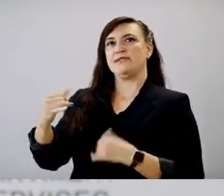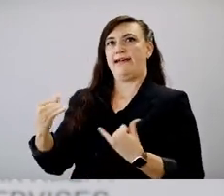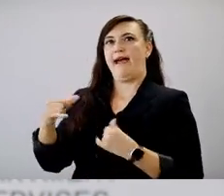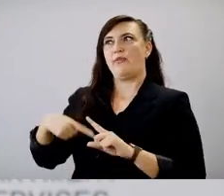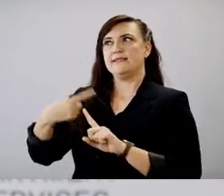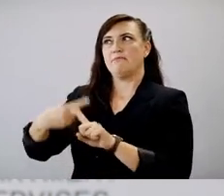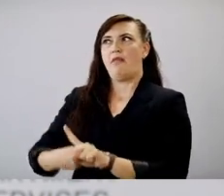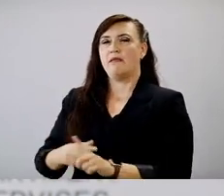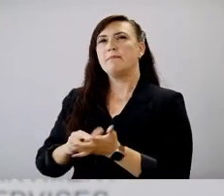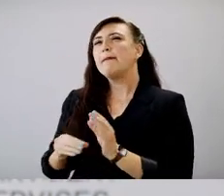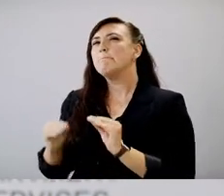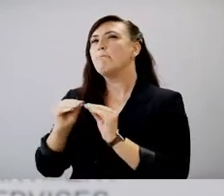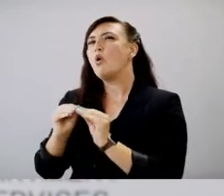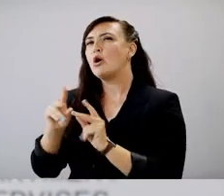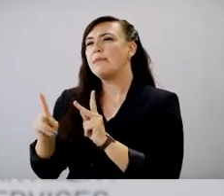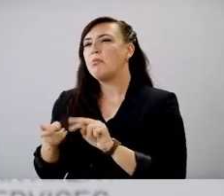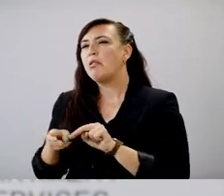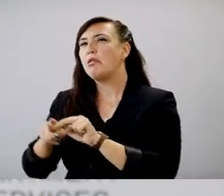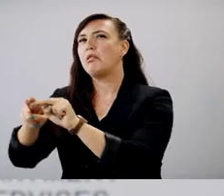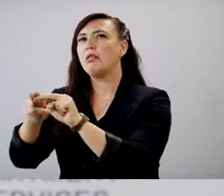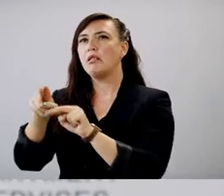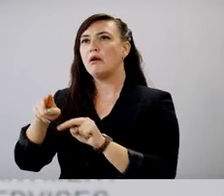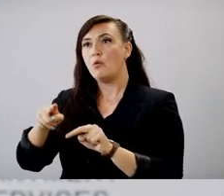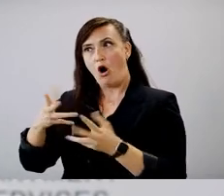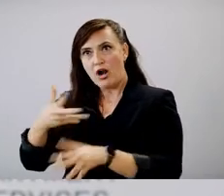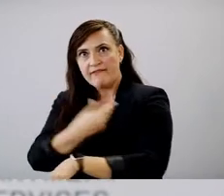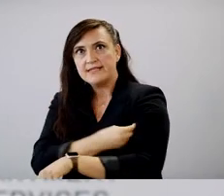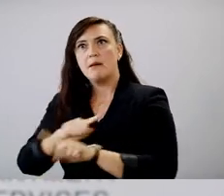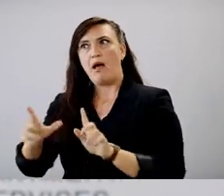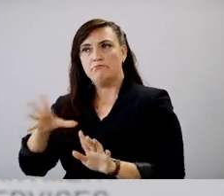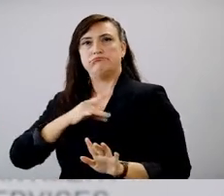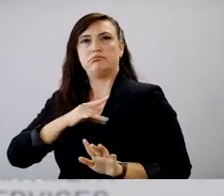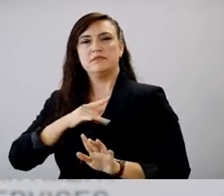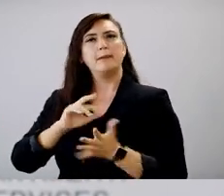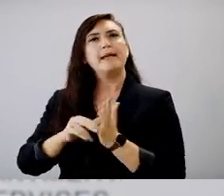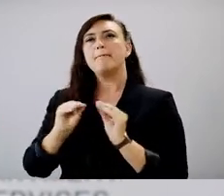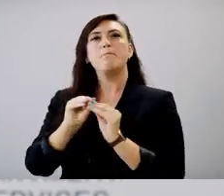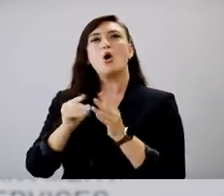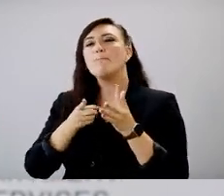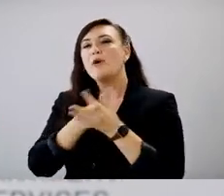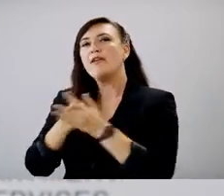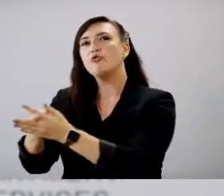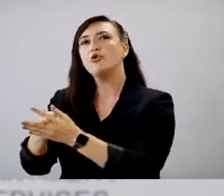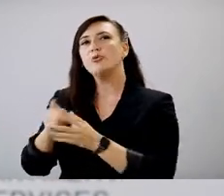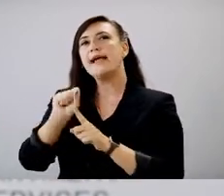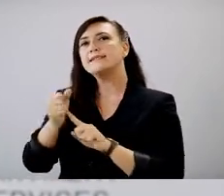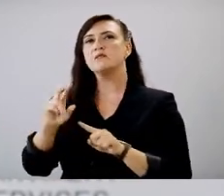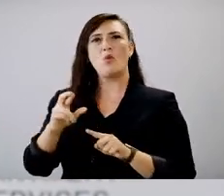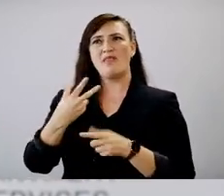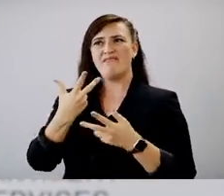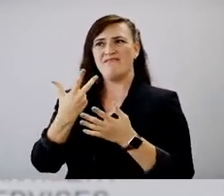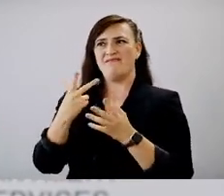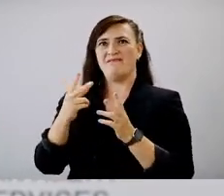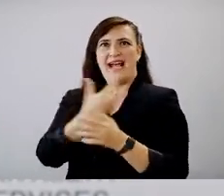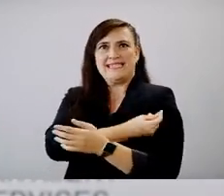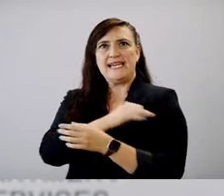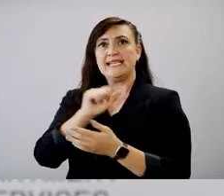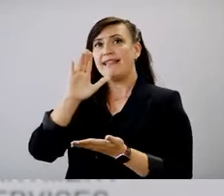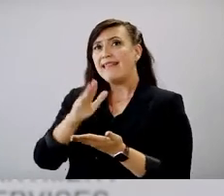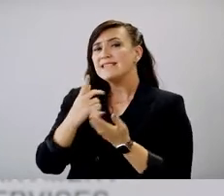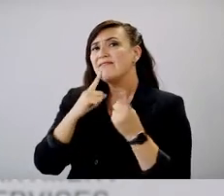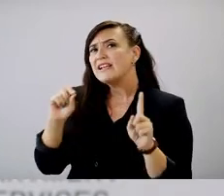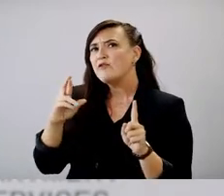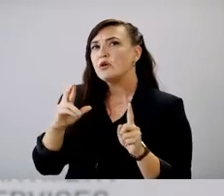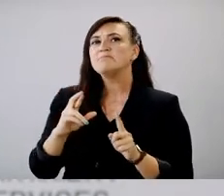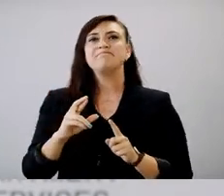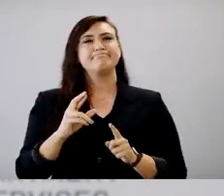What's going on there? Are there just more breakthrough cases or is the vaccine less effective against COVID or what's happening there? So I